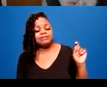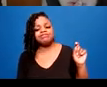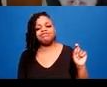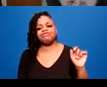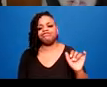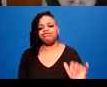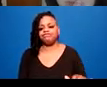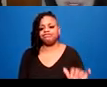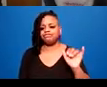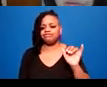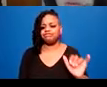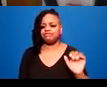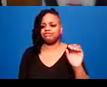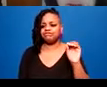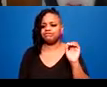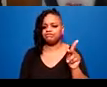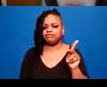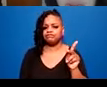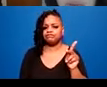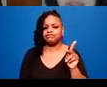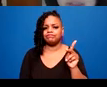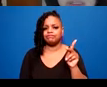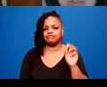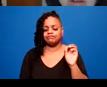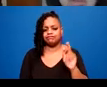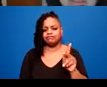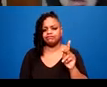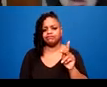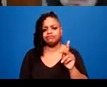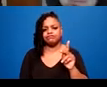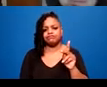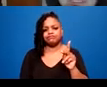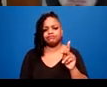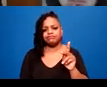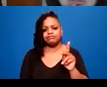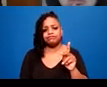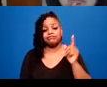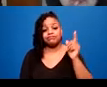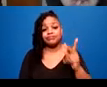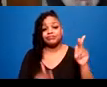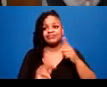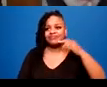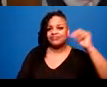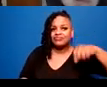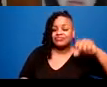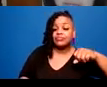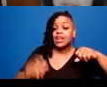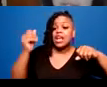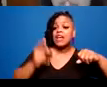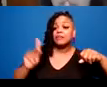Okay. Okay, so I'm getting half the people saying that it's not happening and half people saying it's, it is happening.